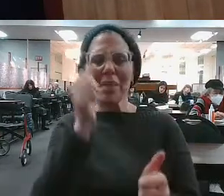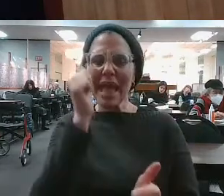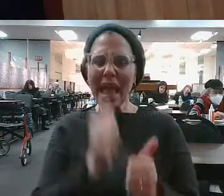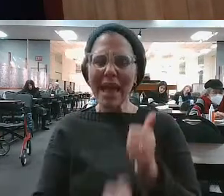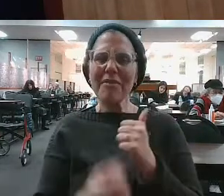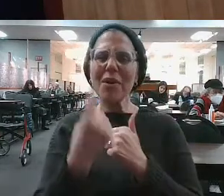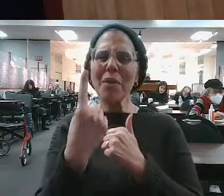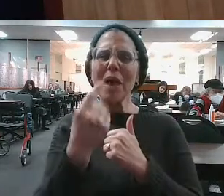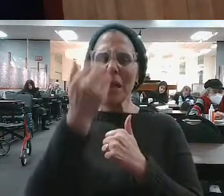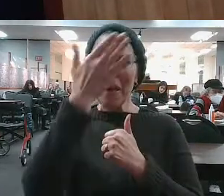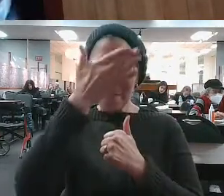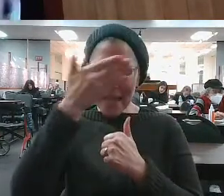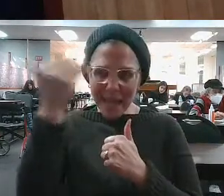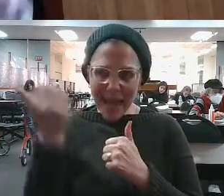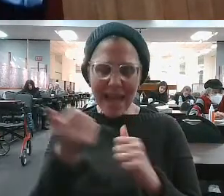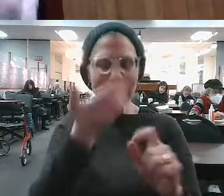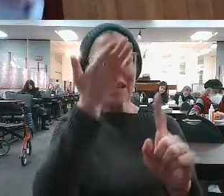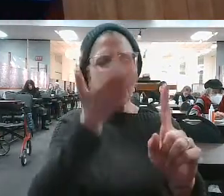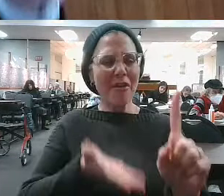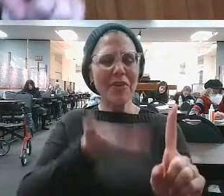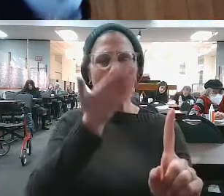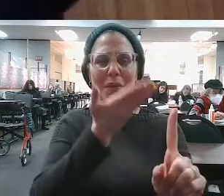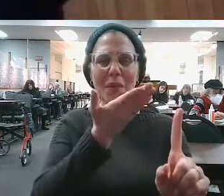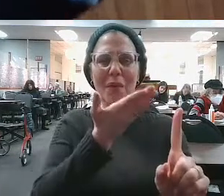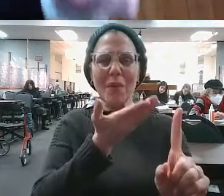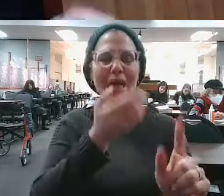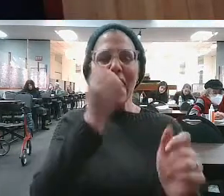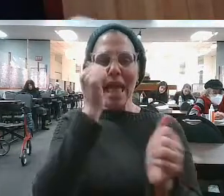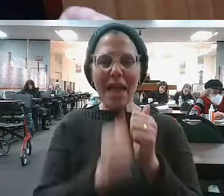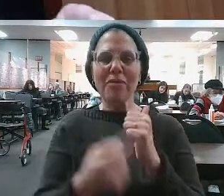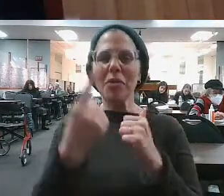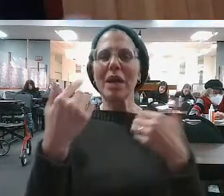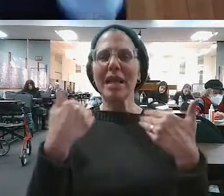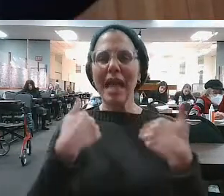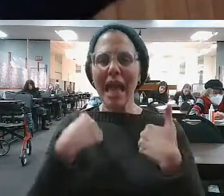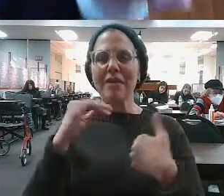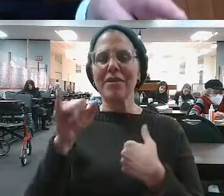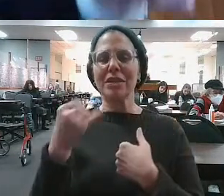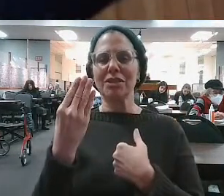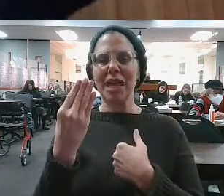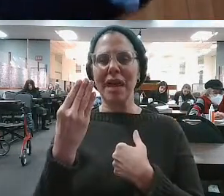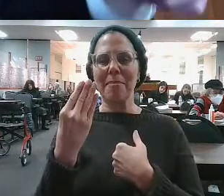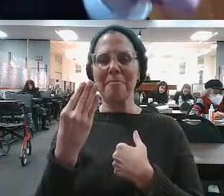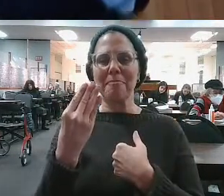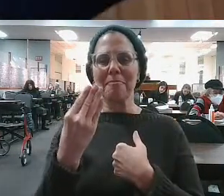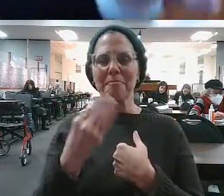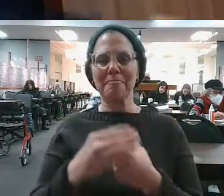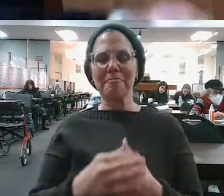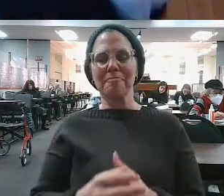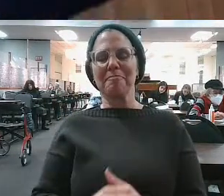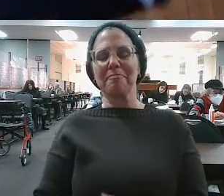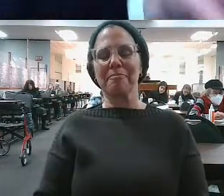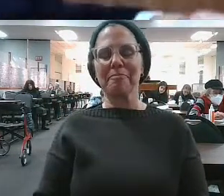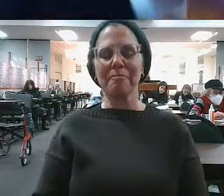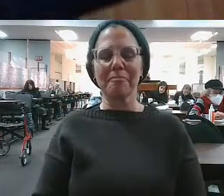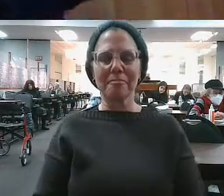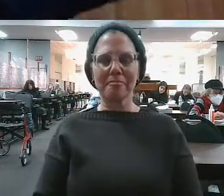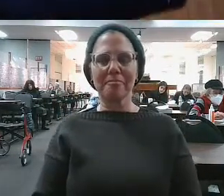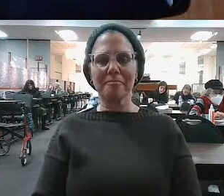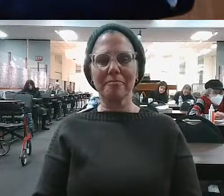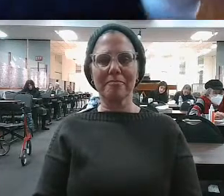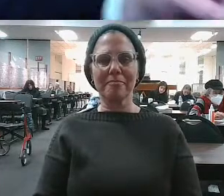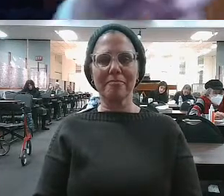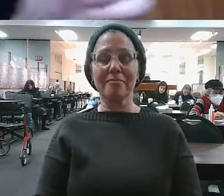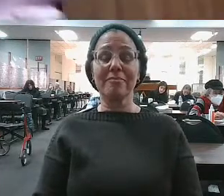because of you that everyone else has the ability to do what they're going